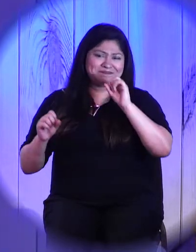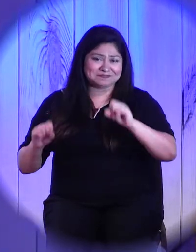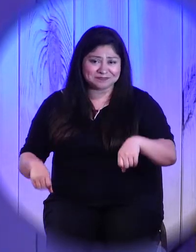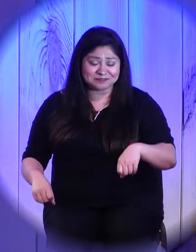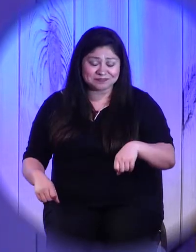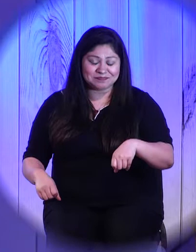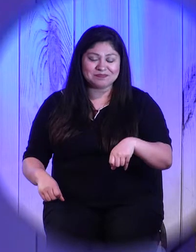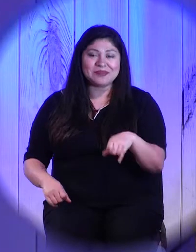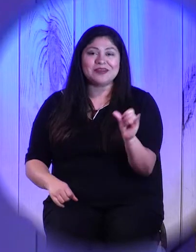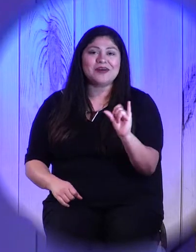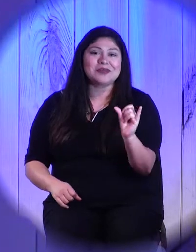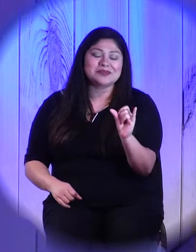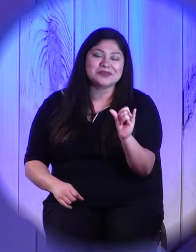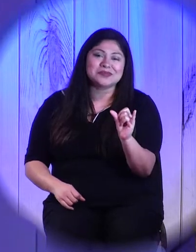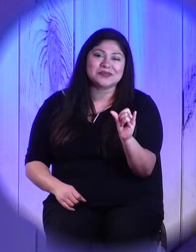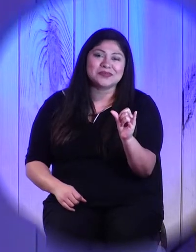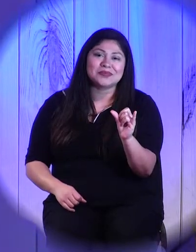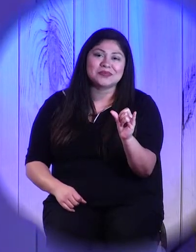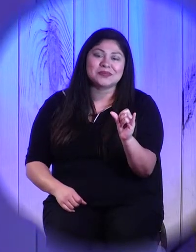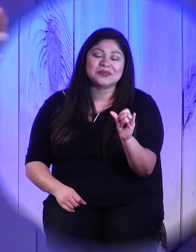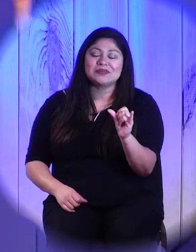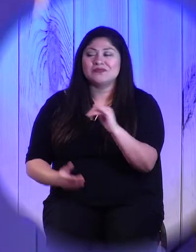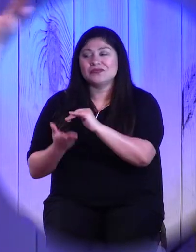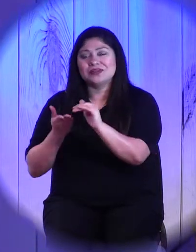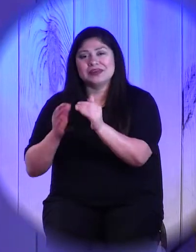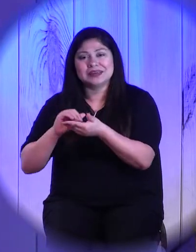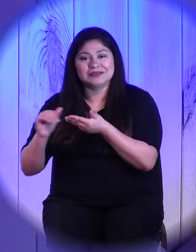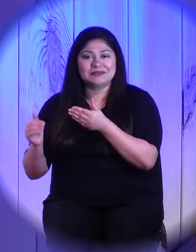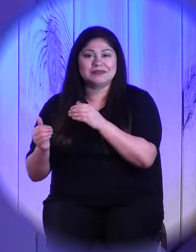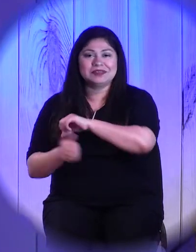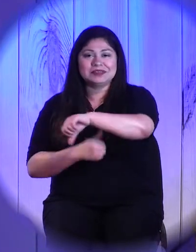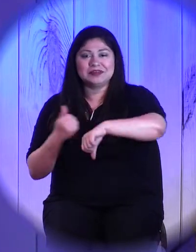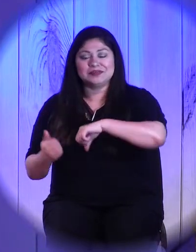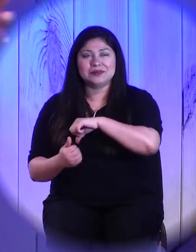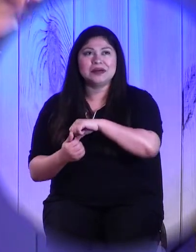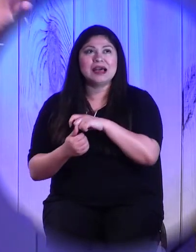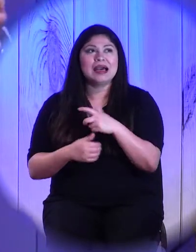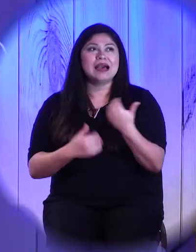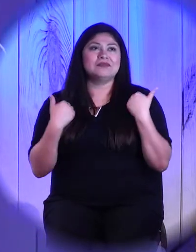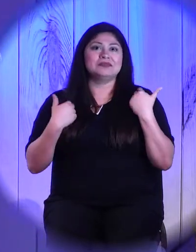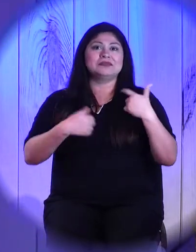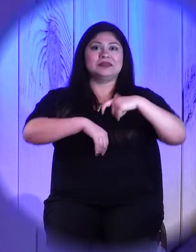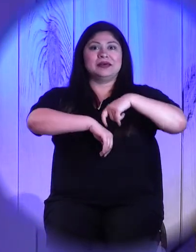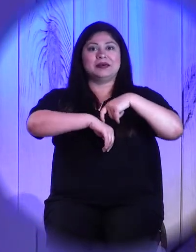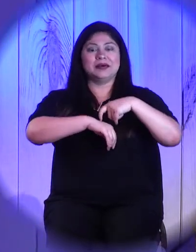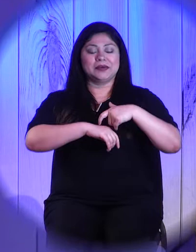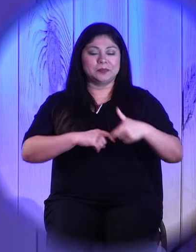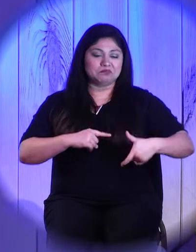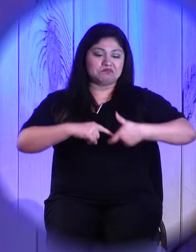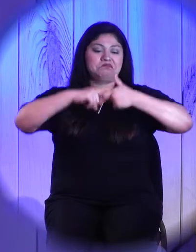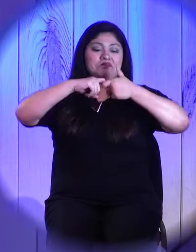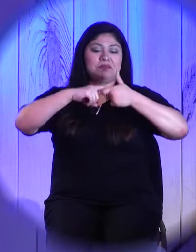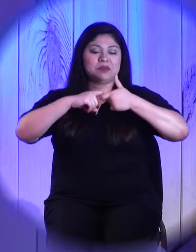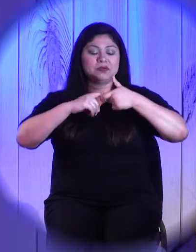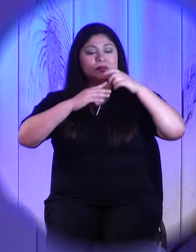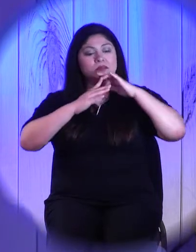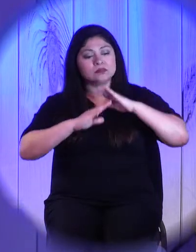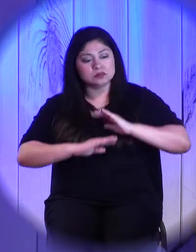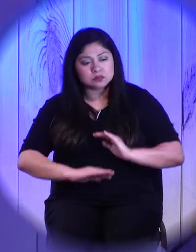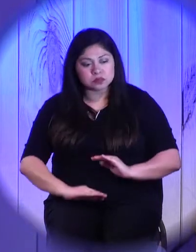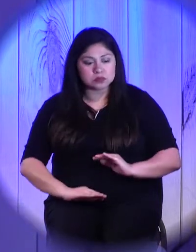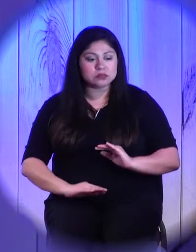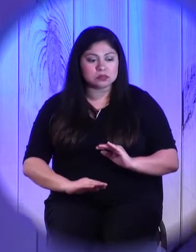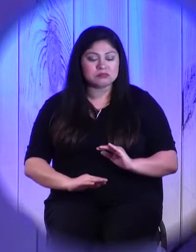at forgiving one another. After there was a season of cooling off, a time of cooling off, usually a matter of really